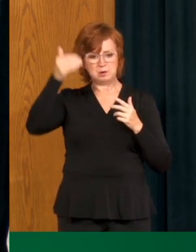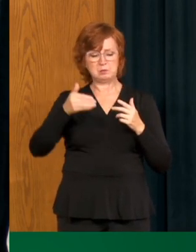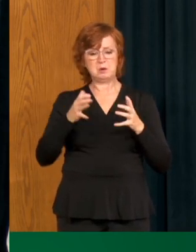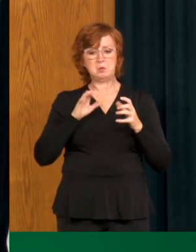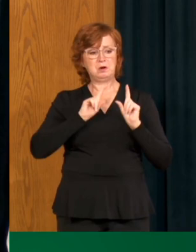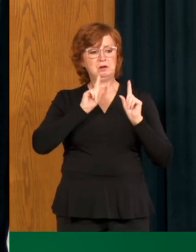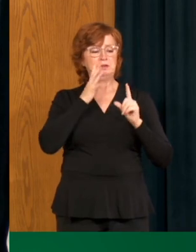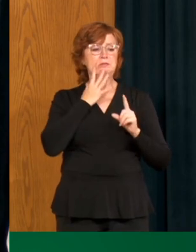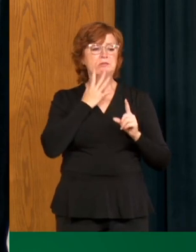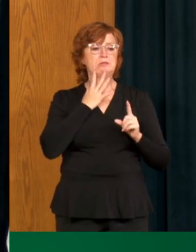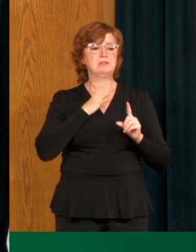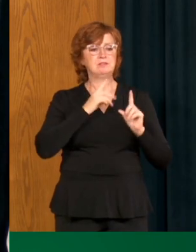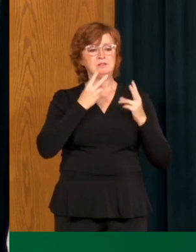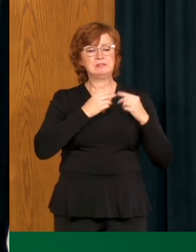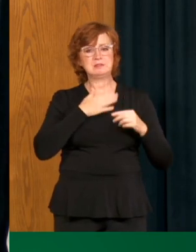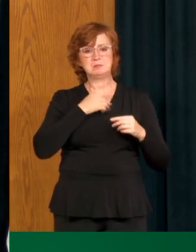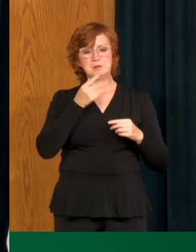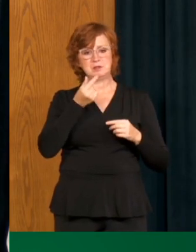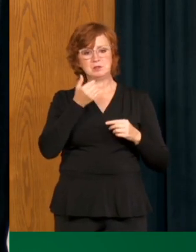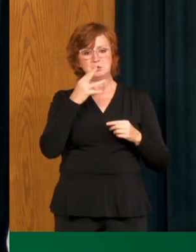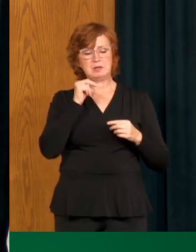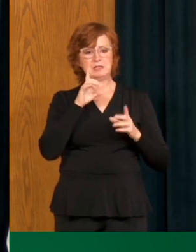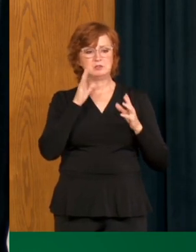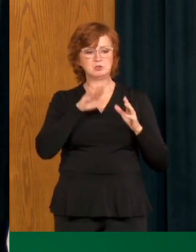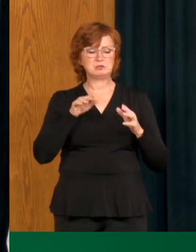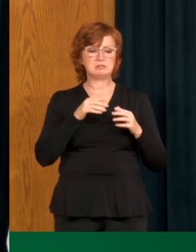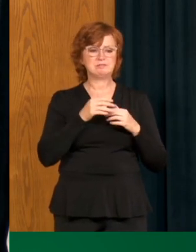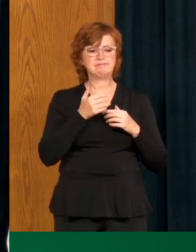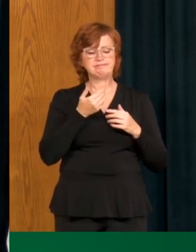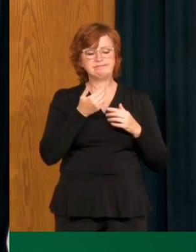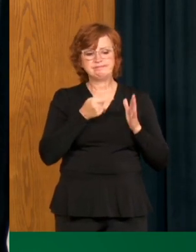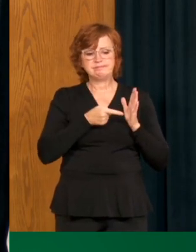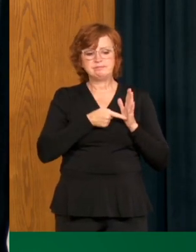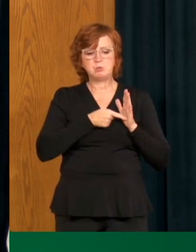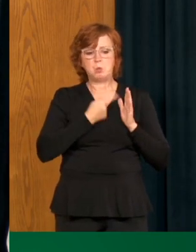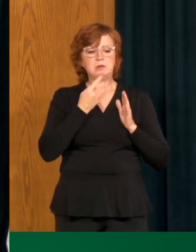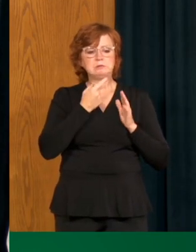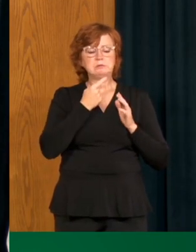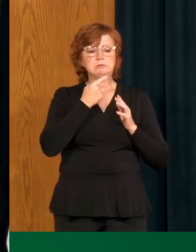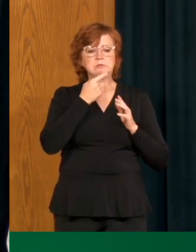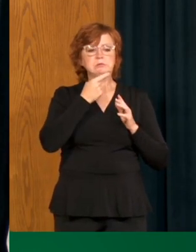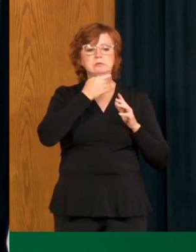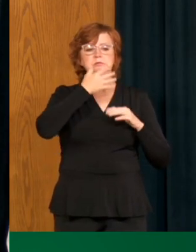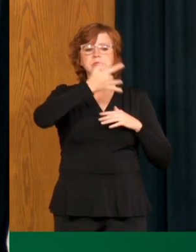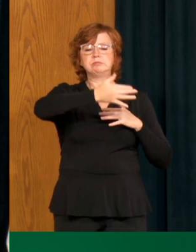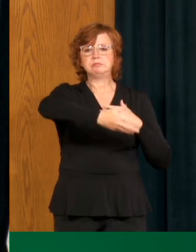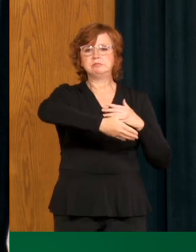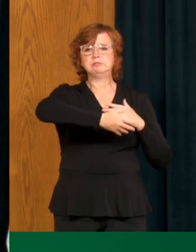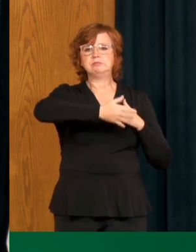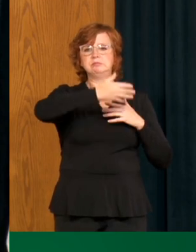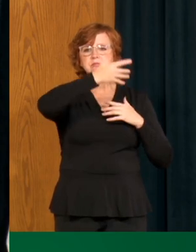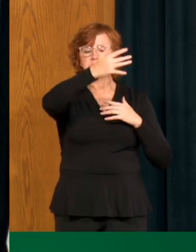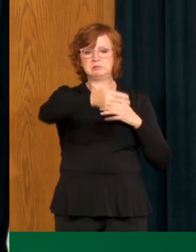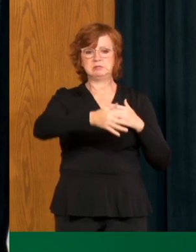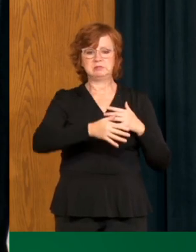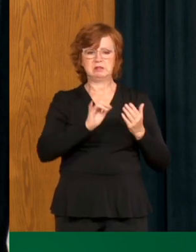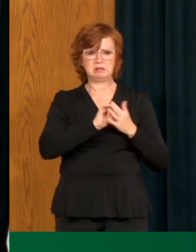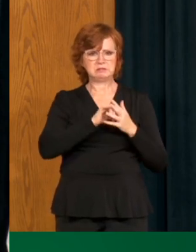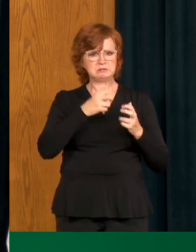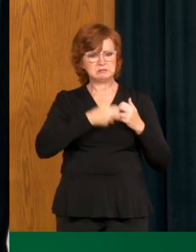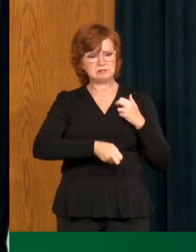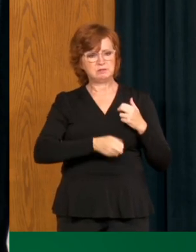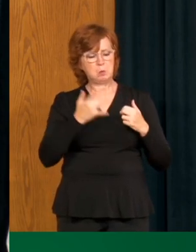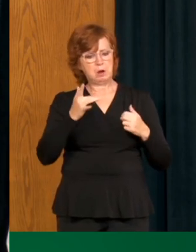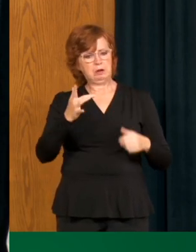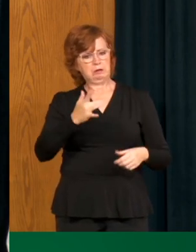are limiting the access to their grandchildren. And it pains me to be in a situation where that is actually occurring, but they're doing